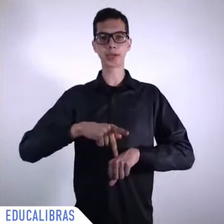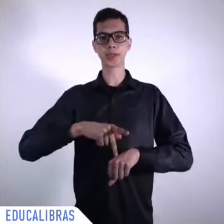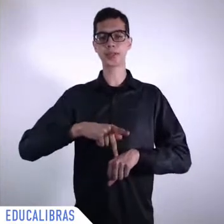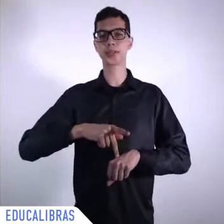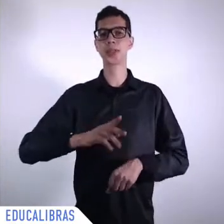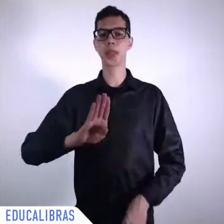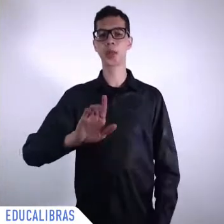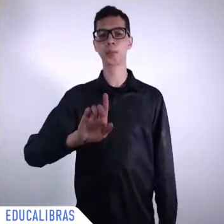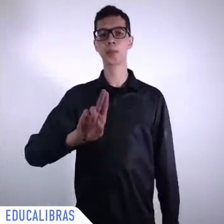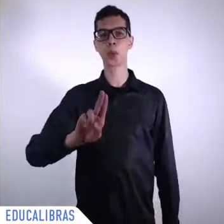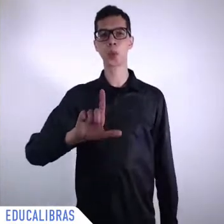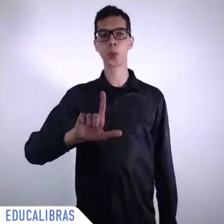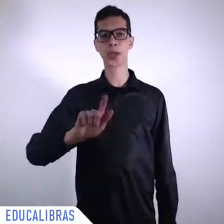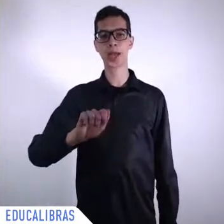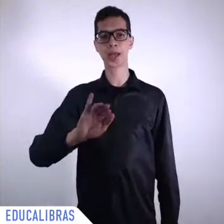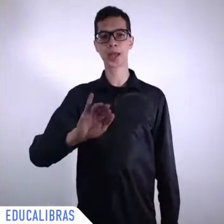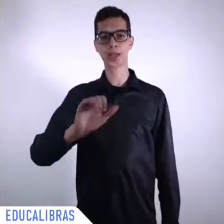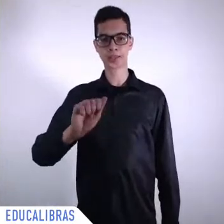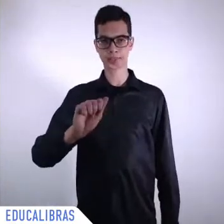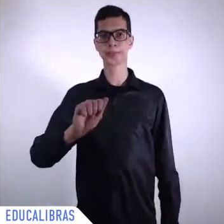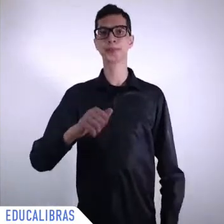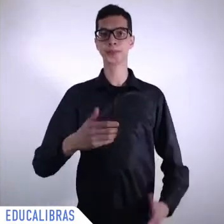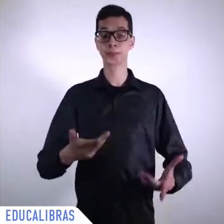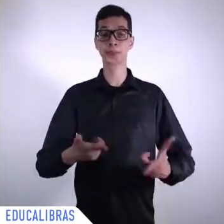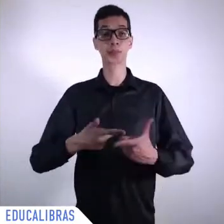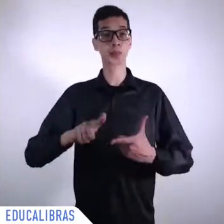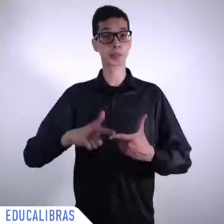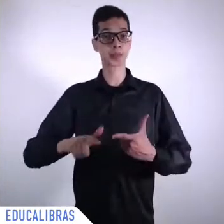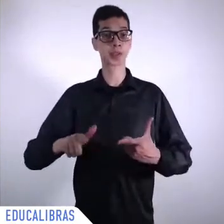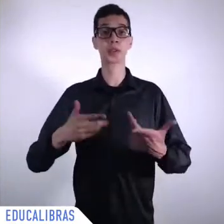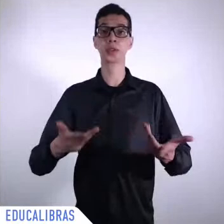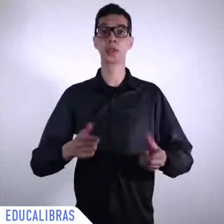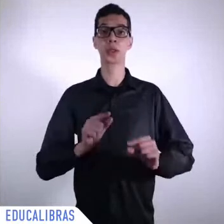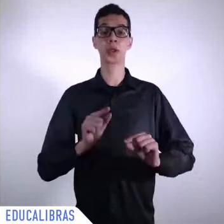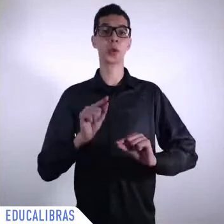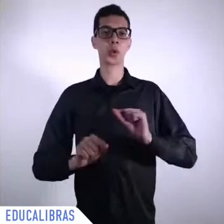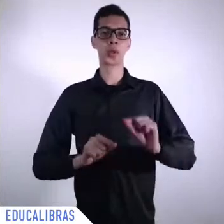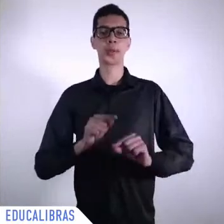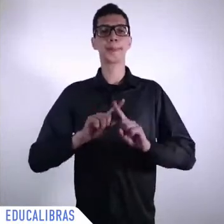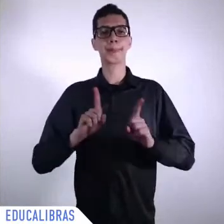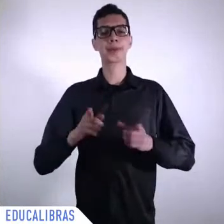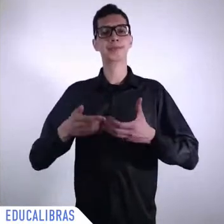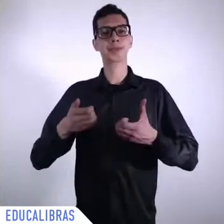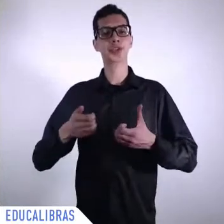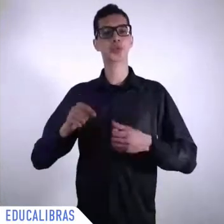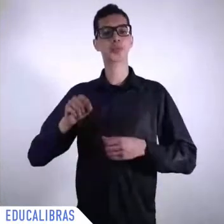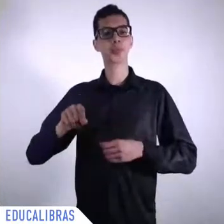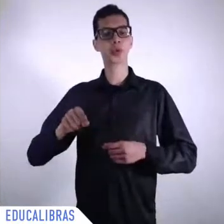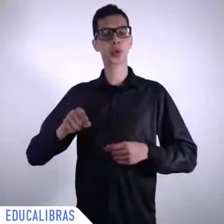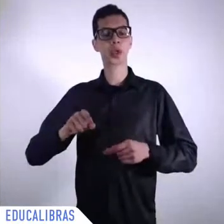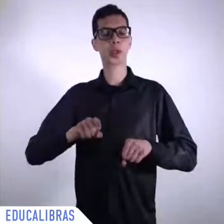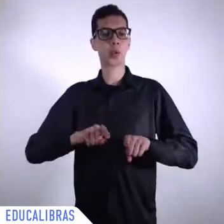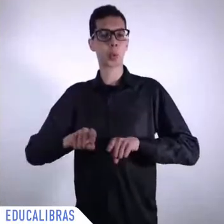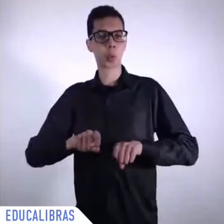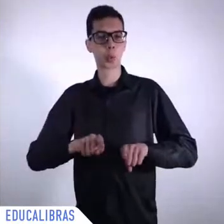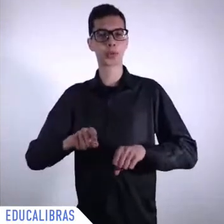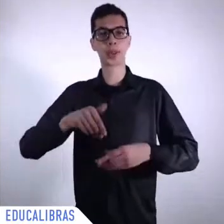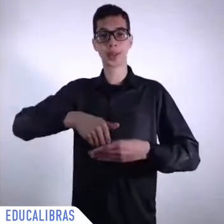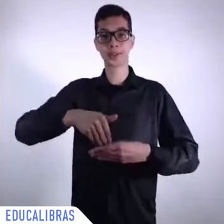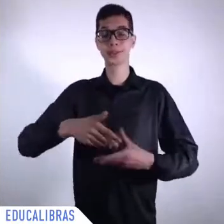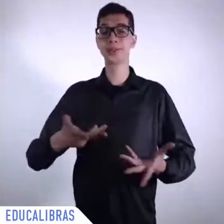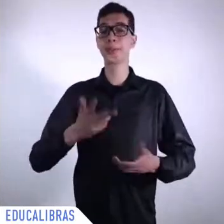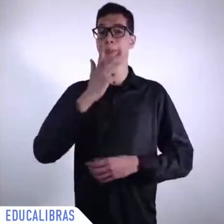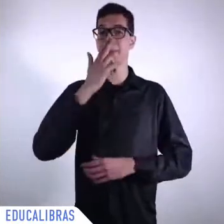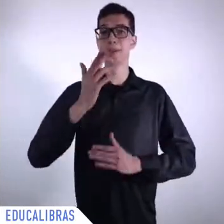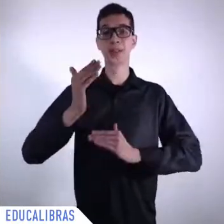think this is losing force. It's still alive, it's still on, but I see recent decision in Bolivia itself, because we all fear that the